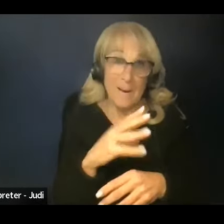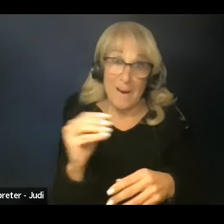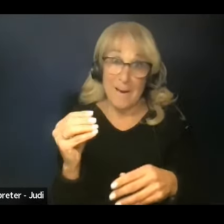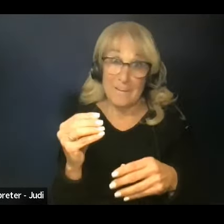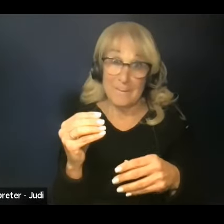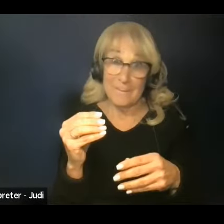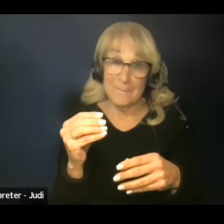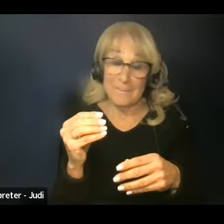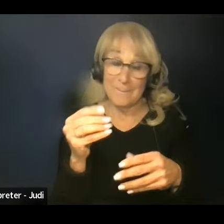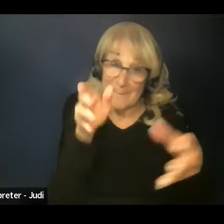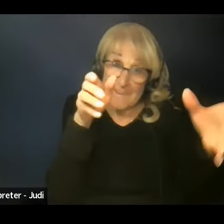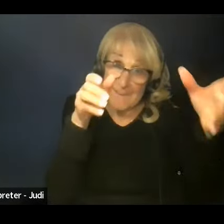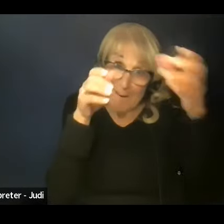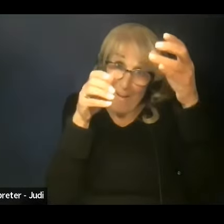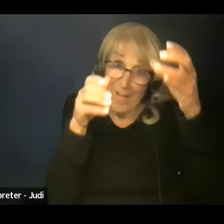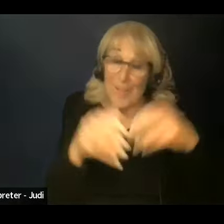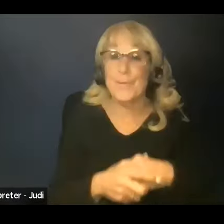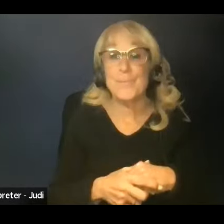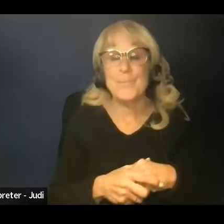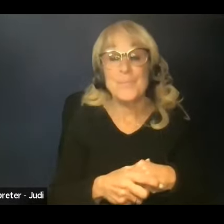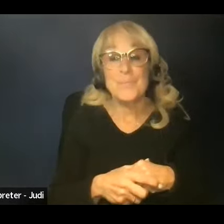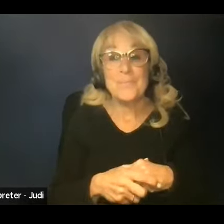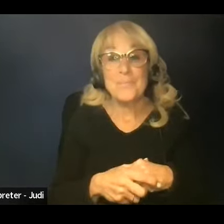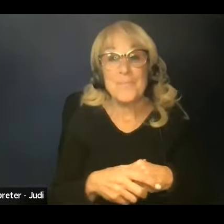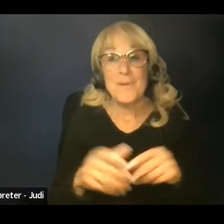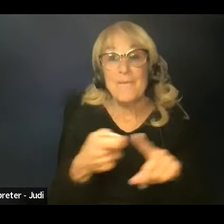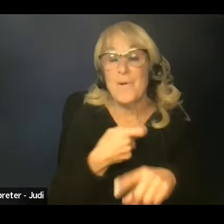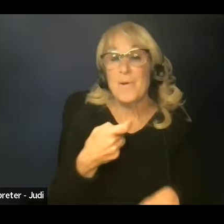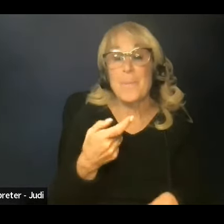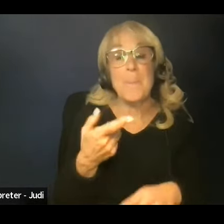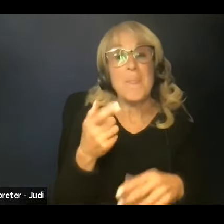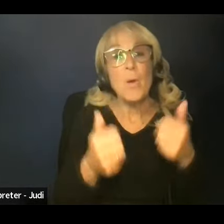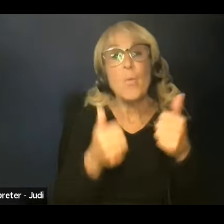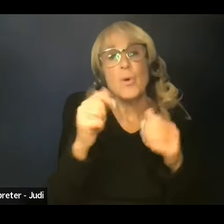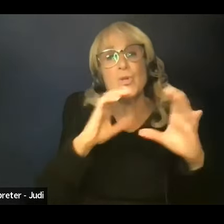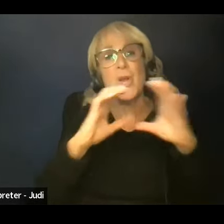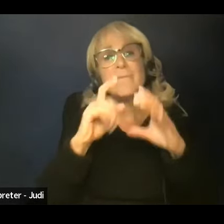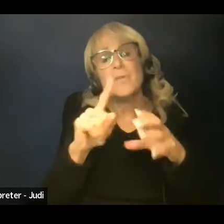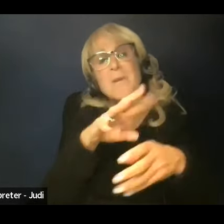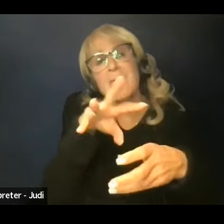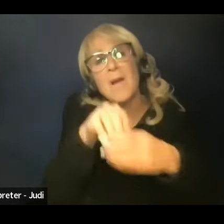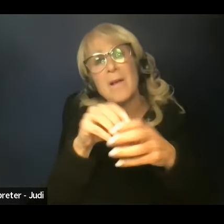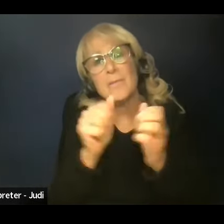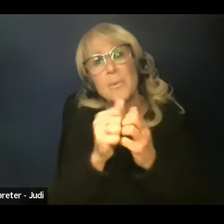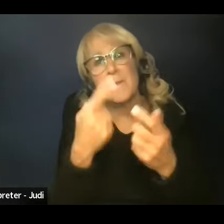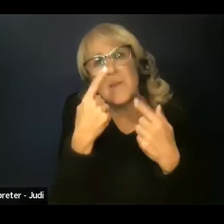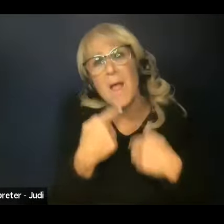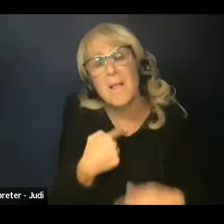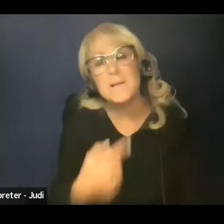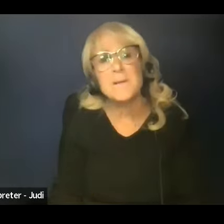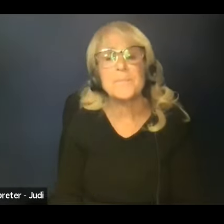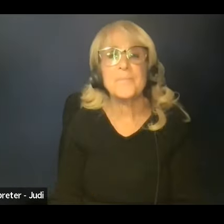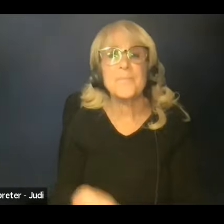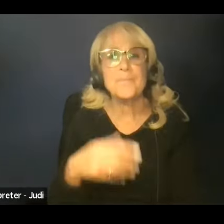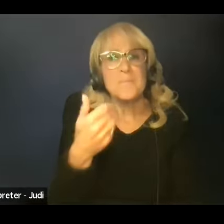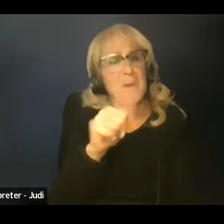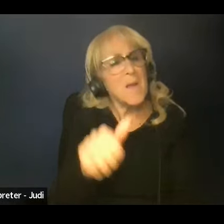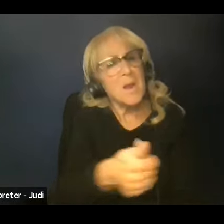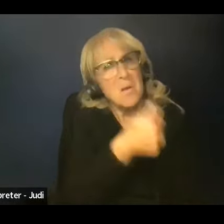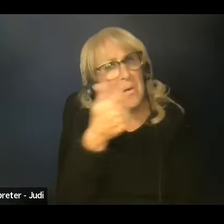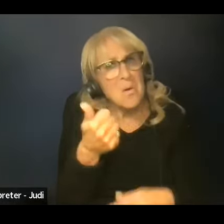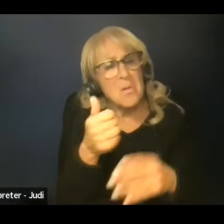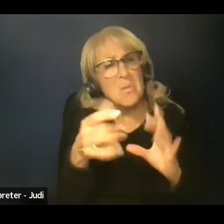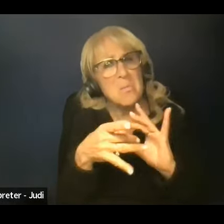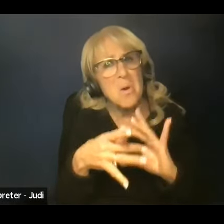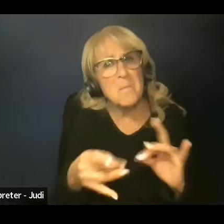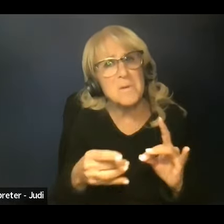Welcome, Mr. Harper. It's good to see you again. Tell us which conversation you've been a part of and anything else that you may want to add